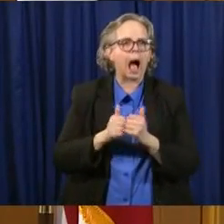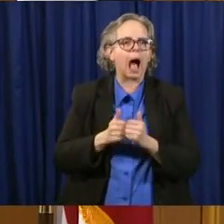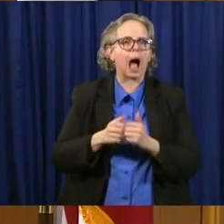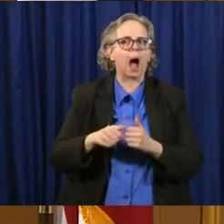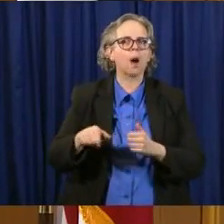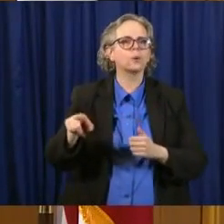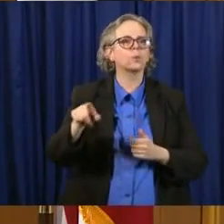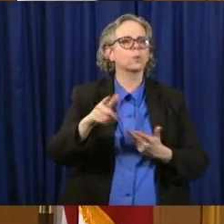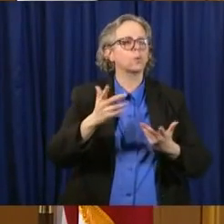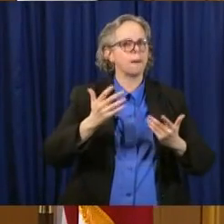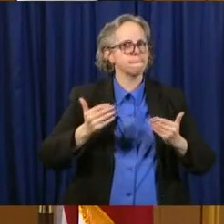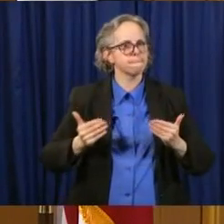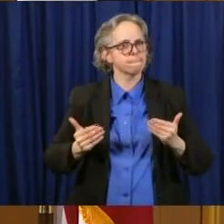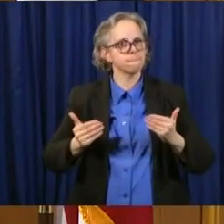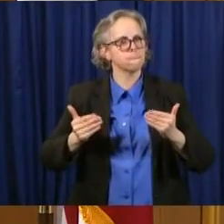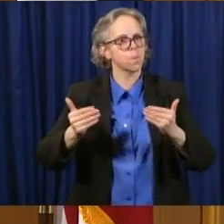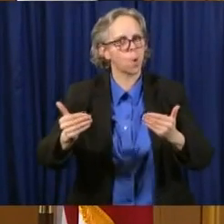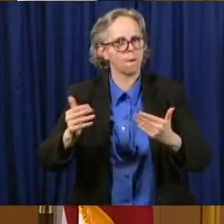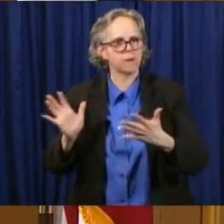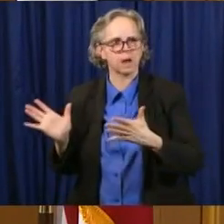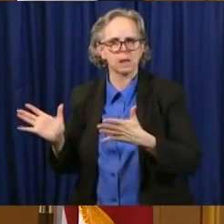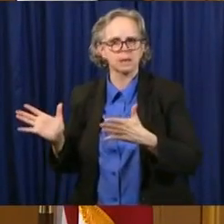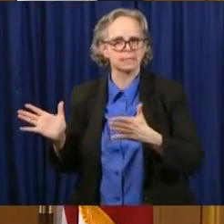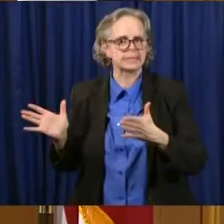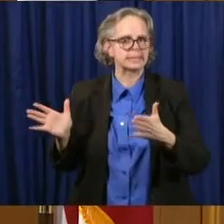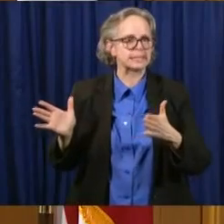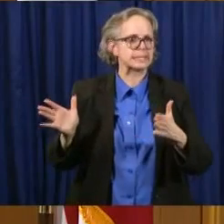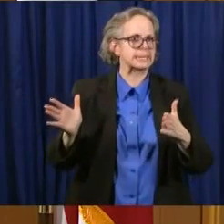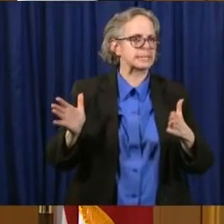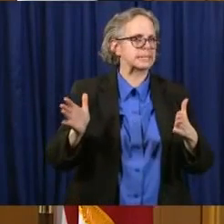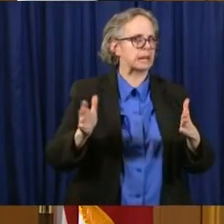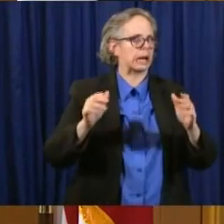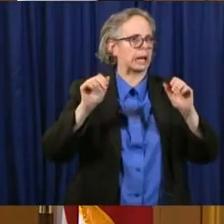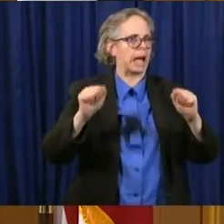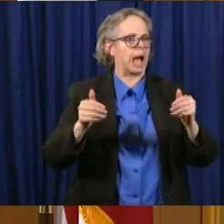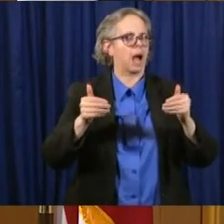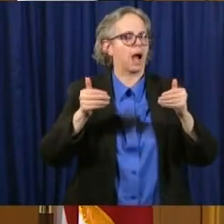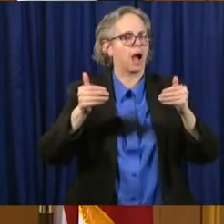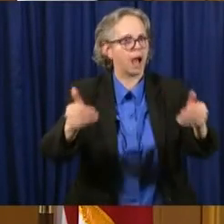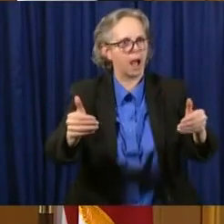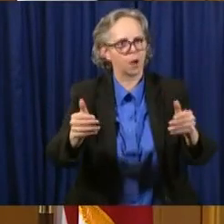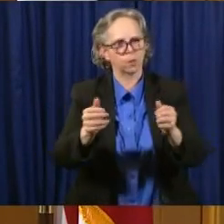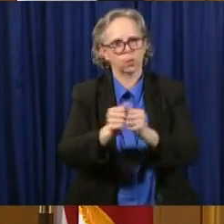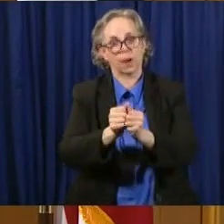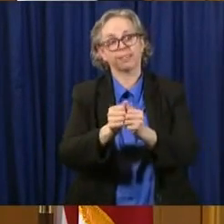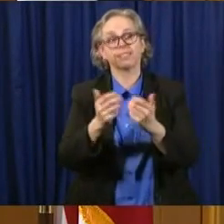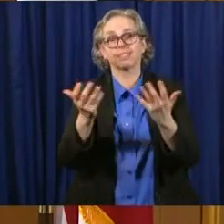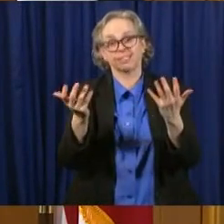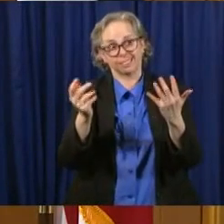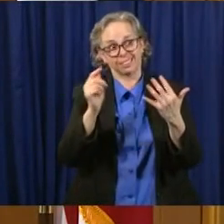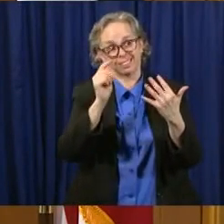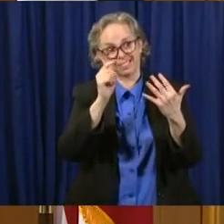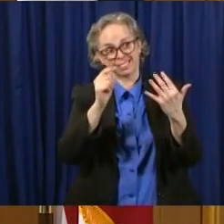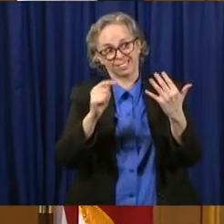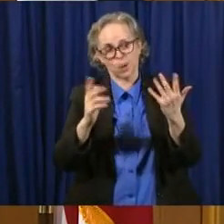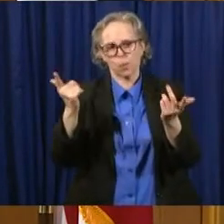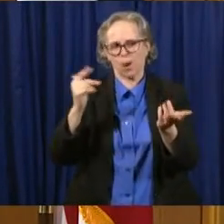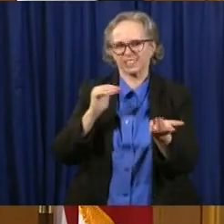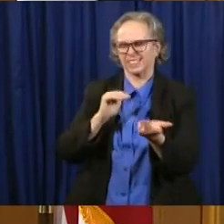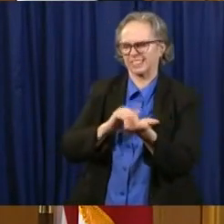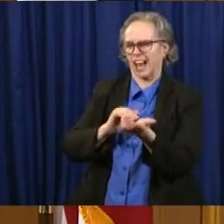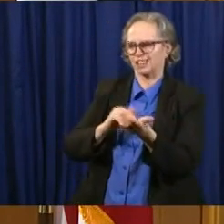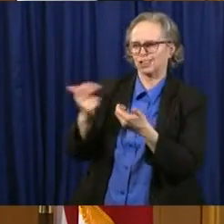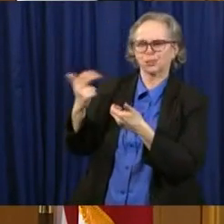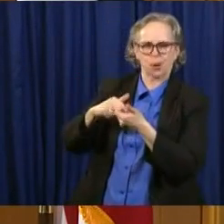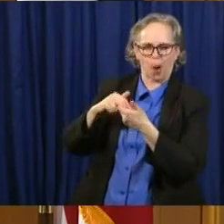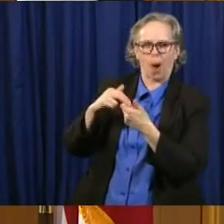getting, getting back into dealing with what, uh, one of the doctors on the phone referred to today as